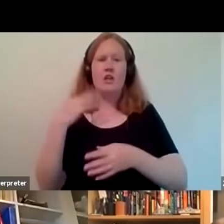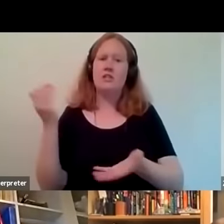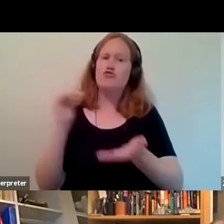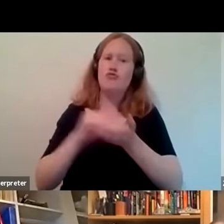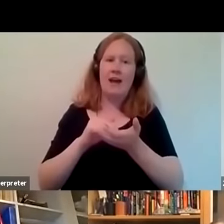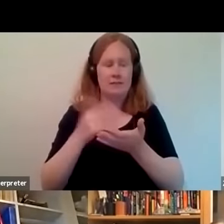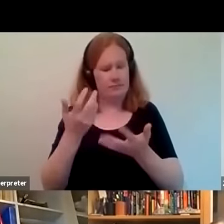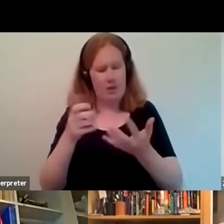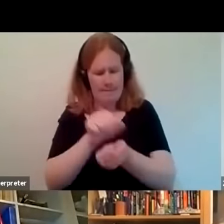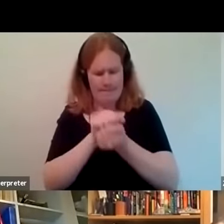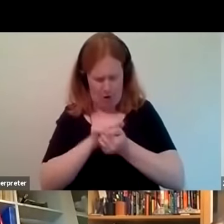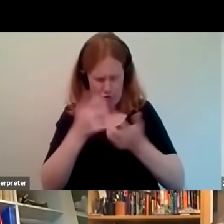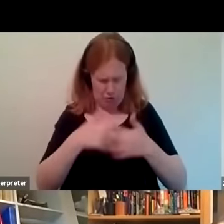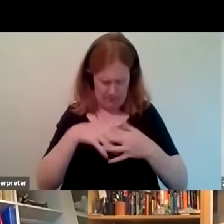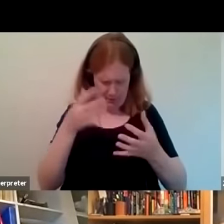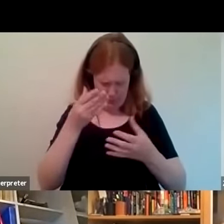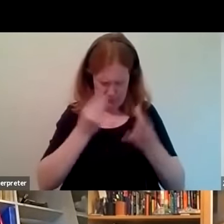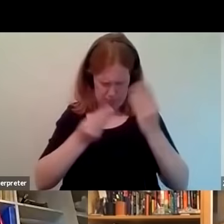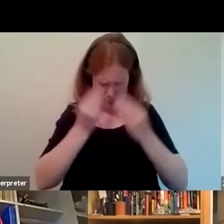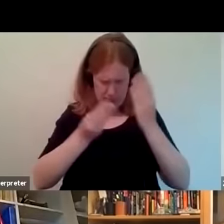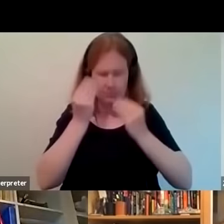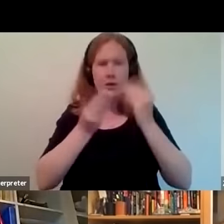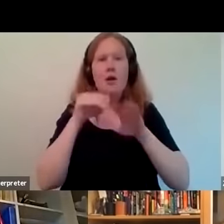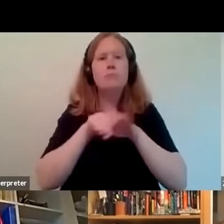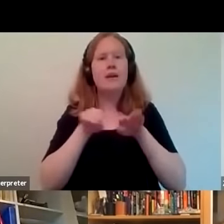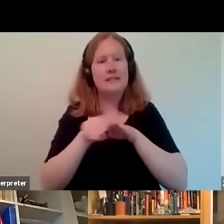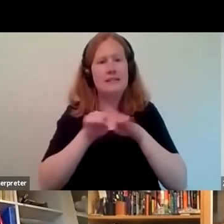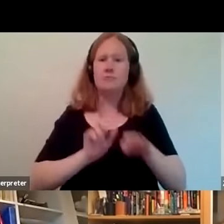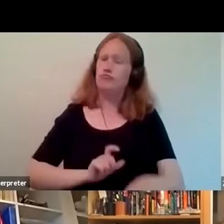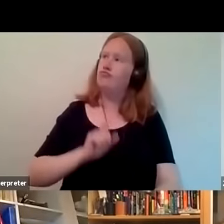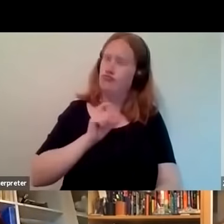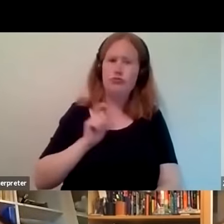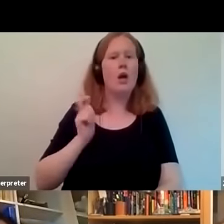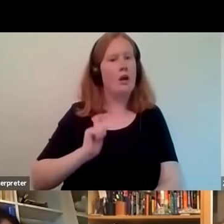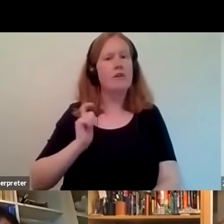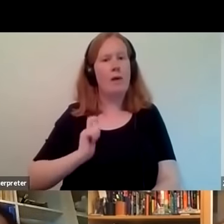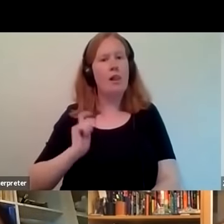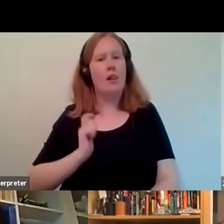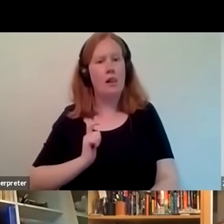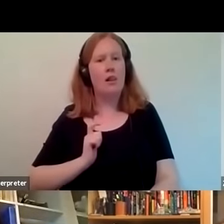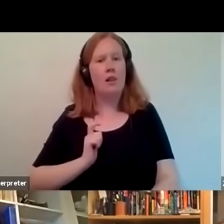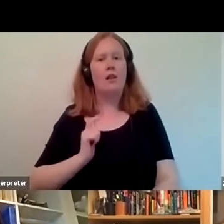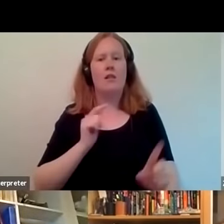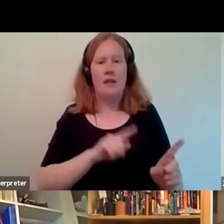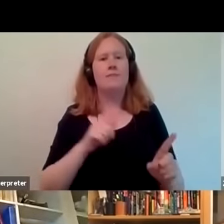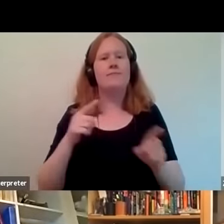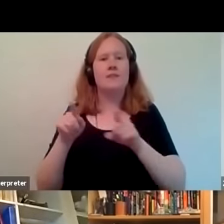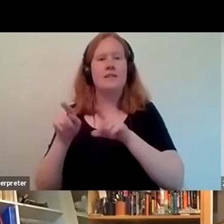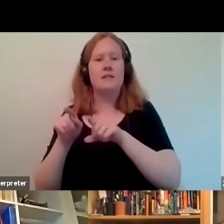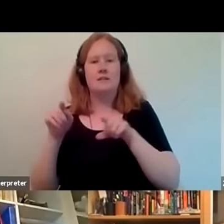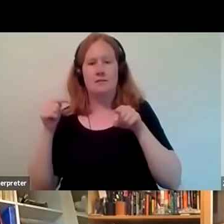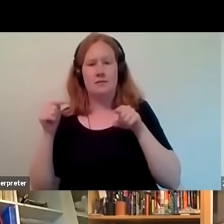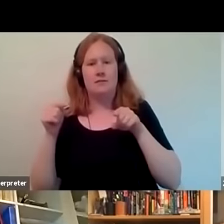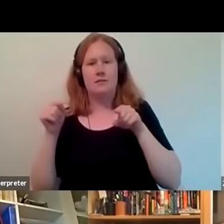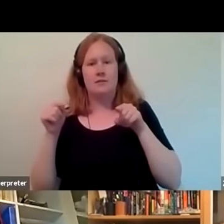practice and then put the equipment back and once they got to a point where they were comfortable running alongside that process we also did an open call out